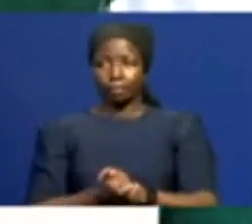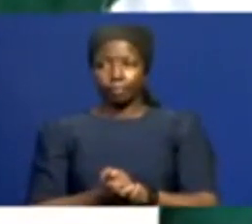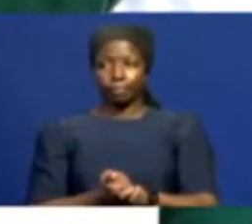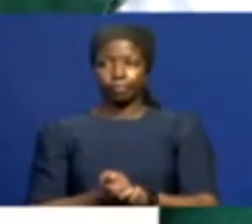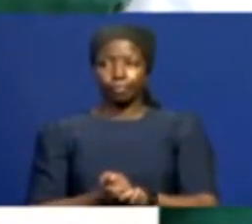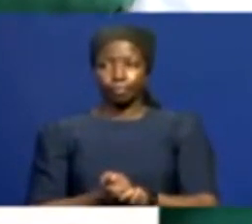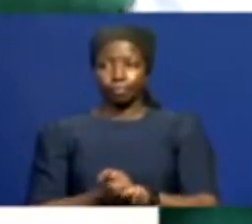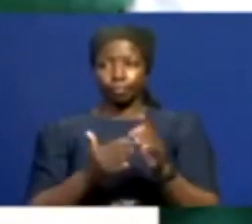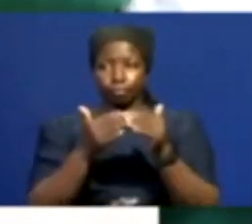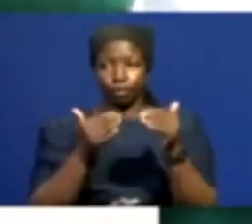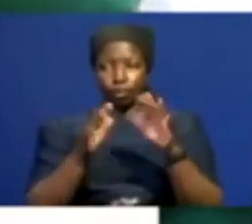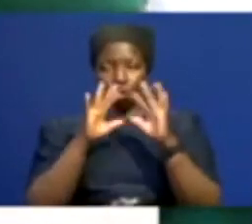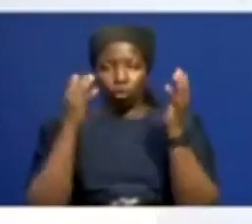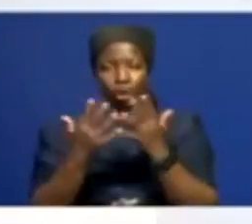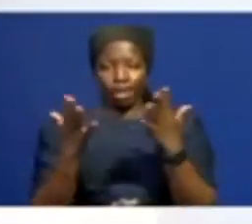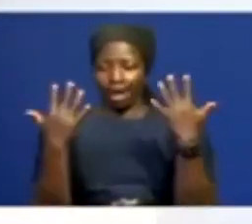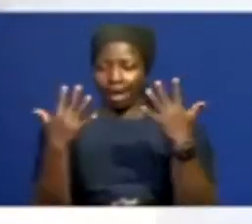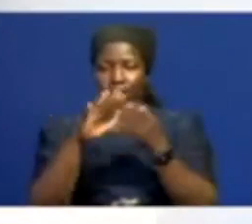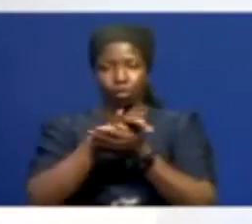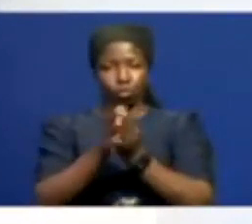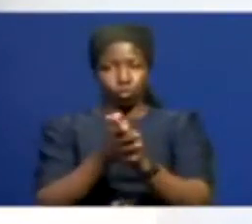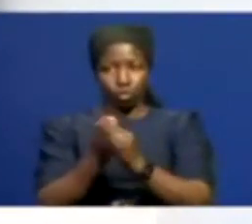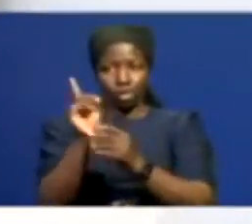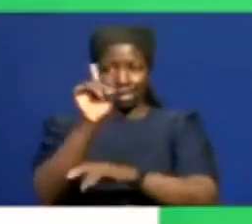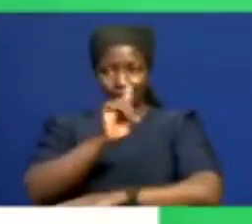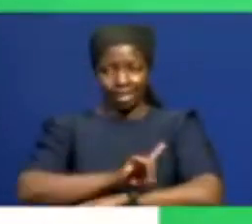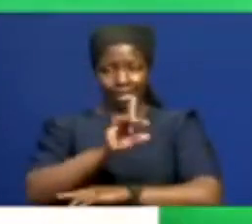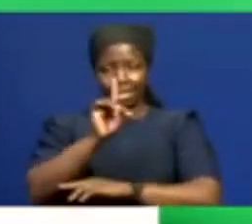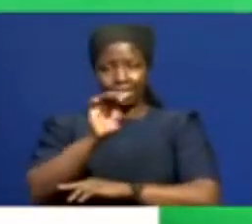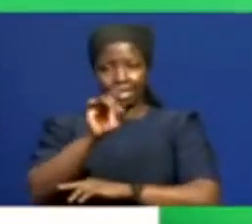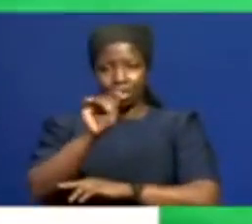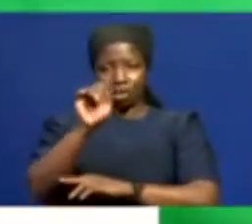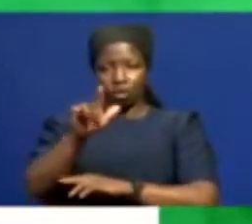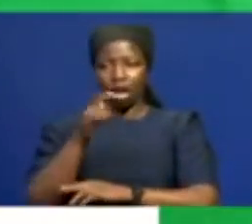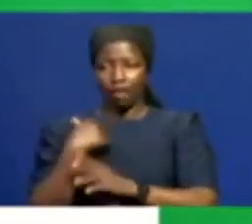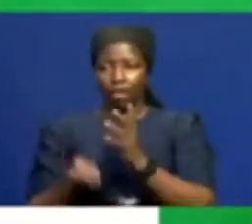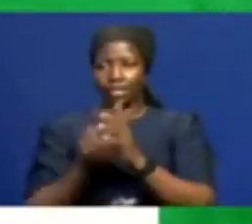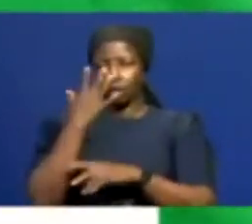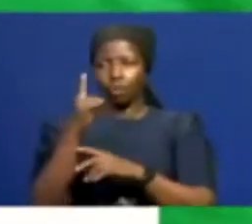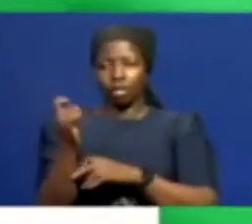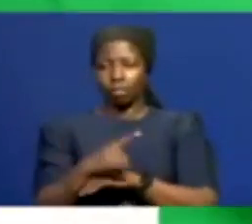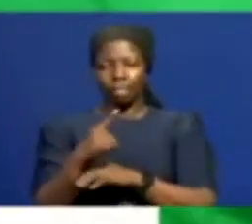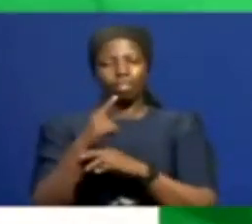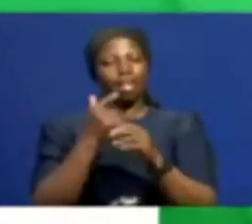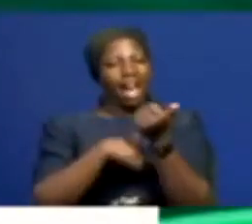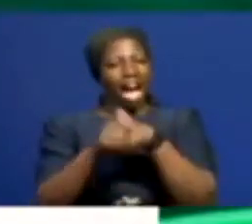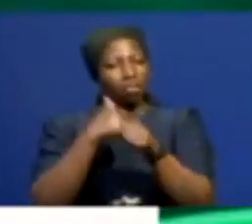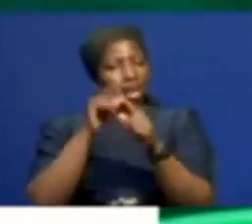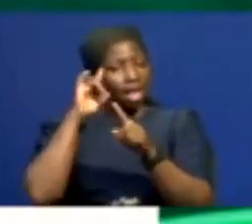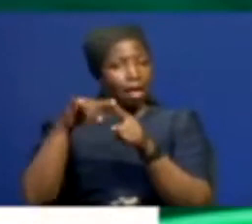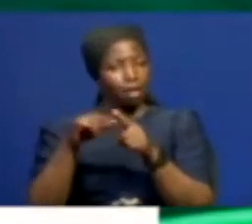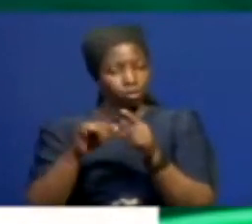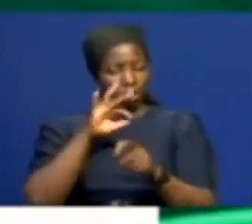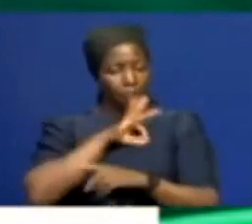Ahead of the global hand-washing day, Dettol has launched a month-long campaign that is set to benefit over 10,000 school-going children in the